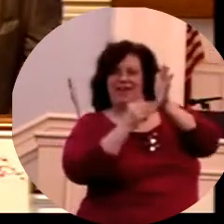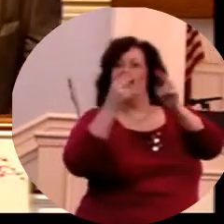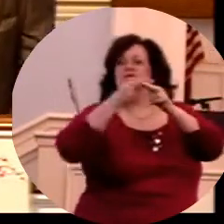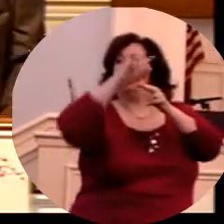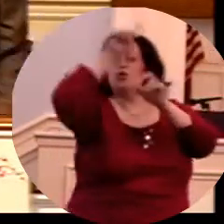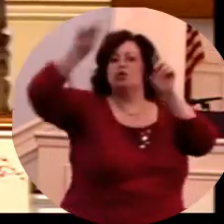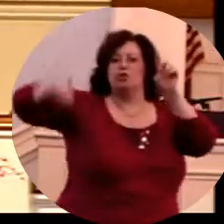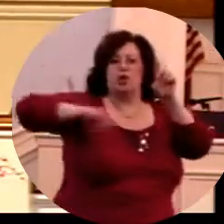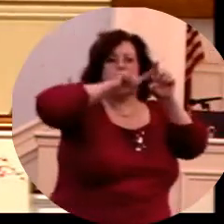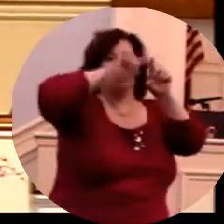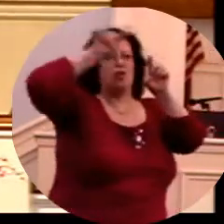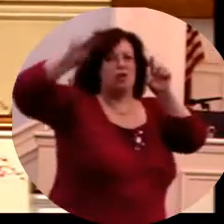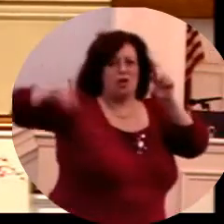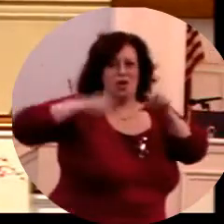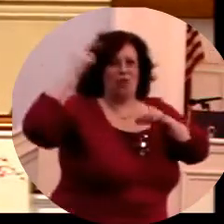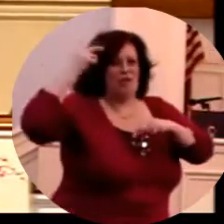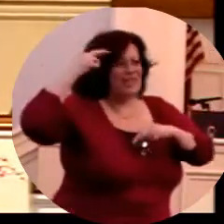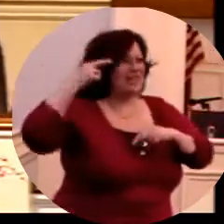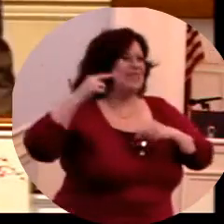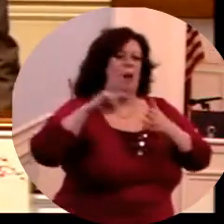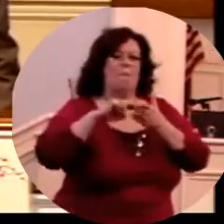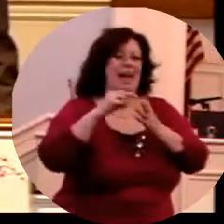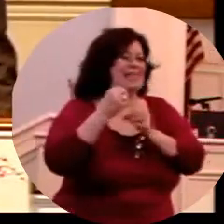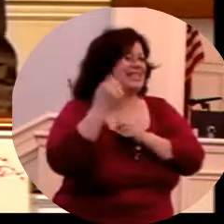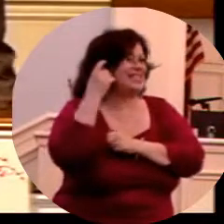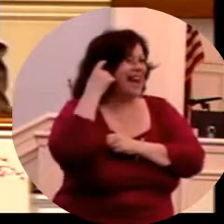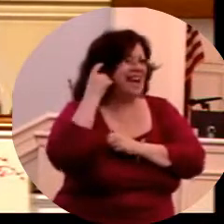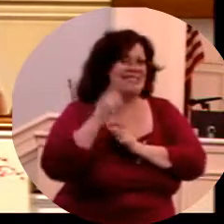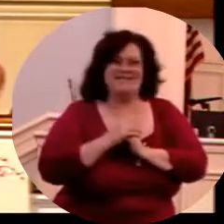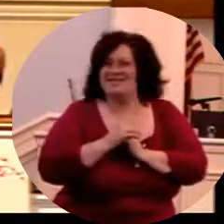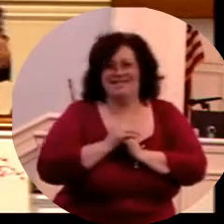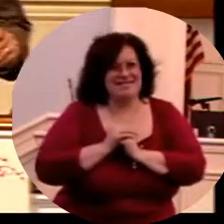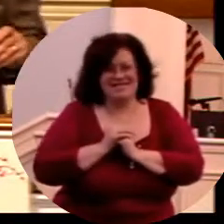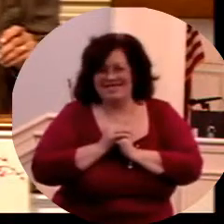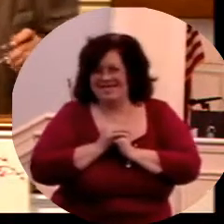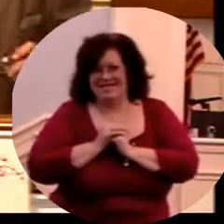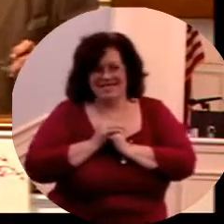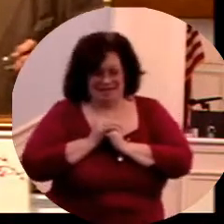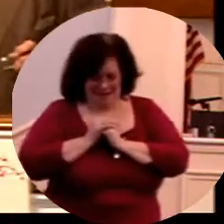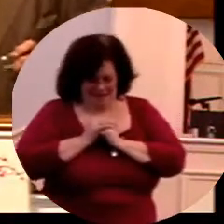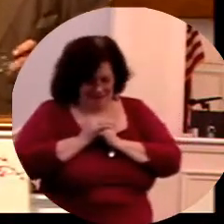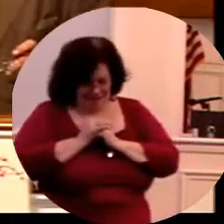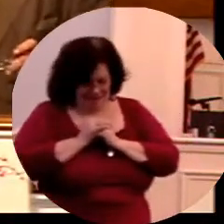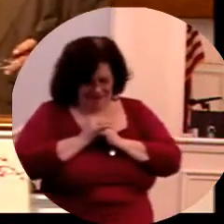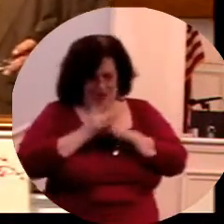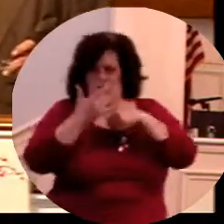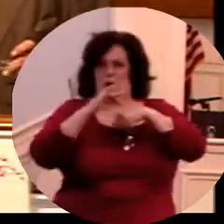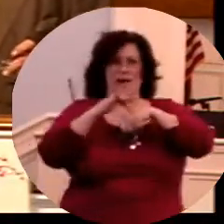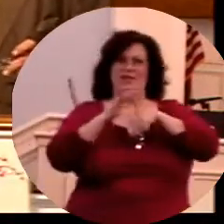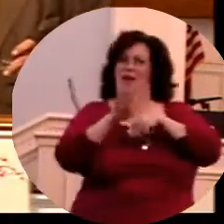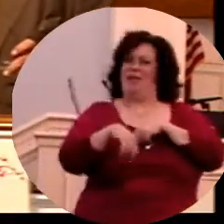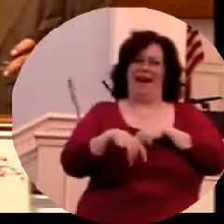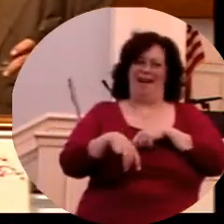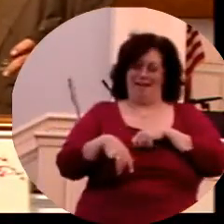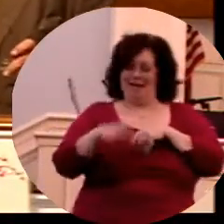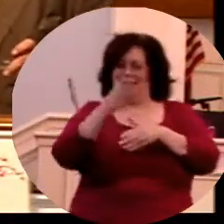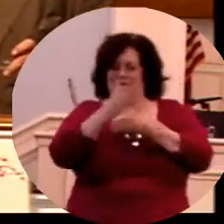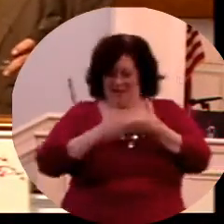God made them, and a flood came along. But anyhow, I can't get on that today. We will be here until a long time.